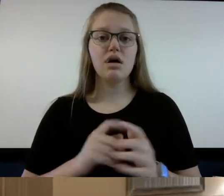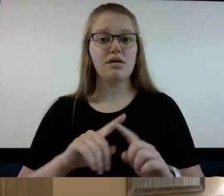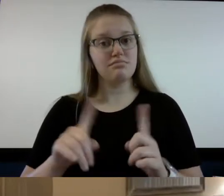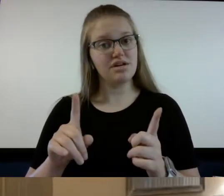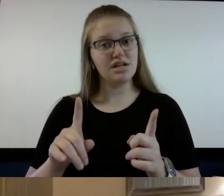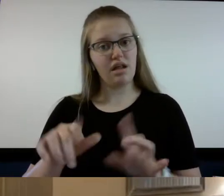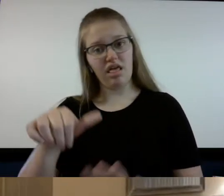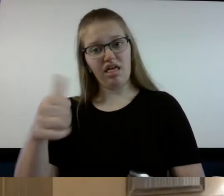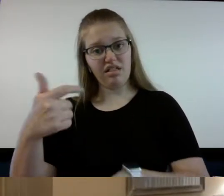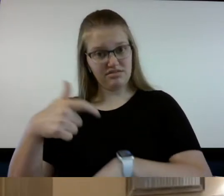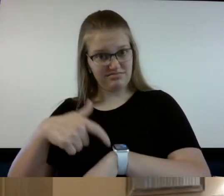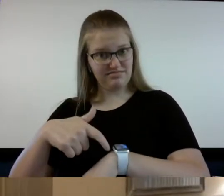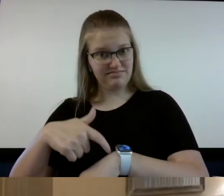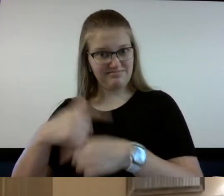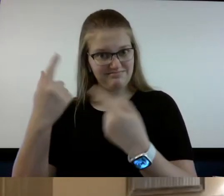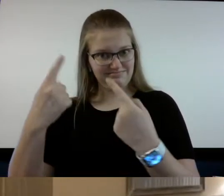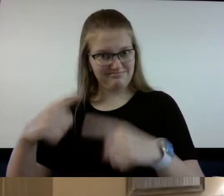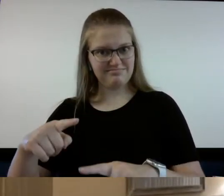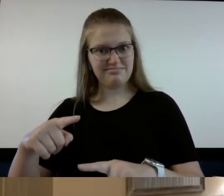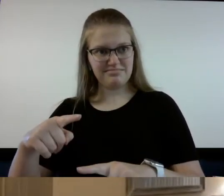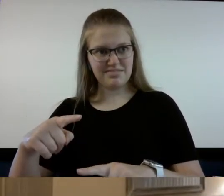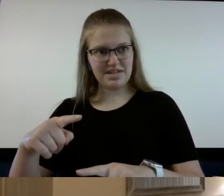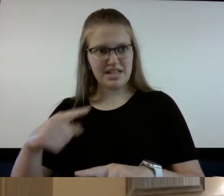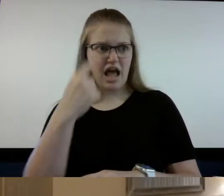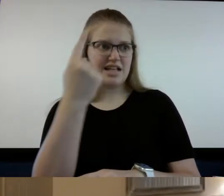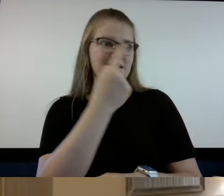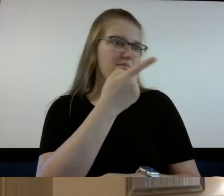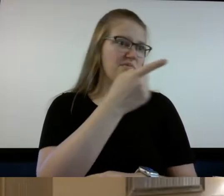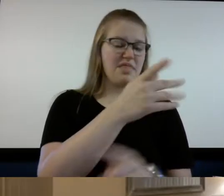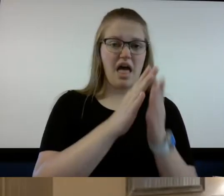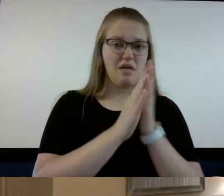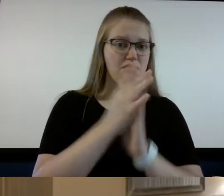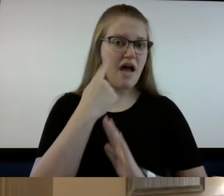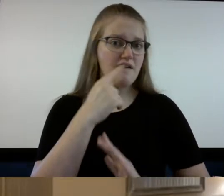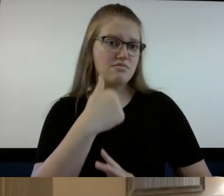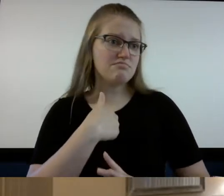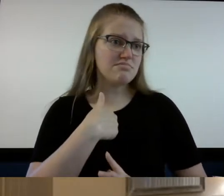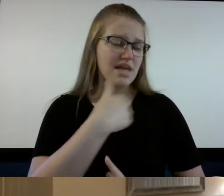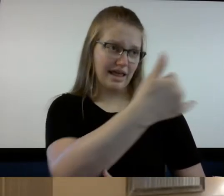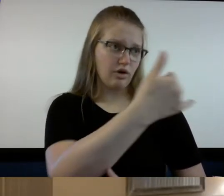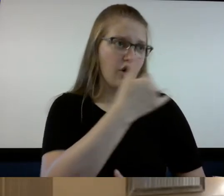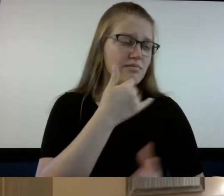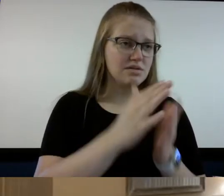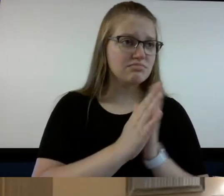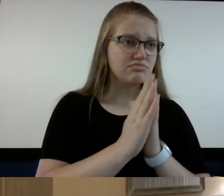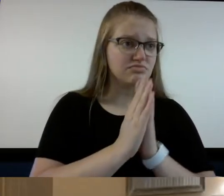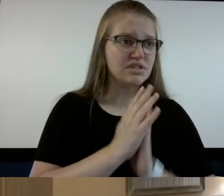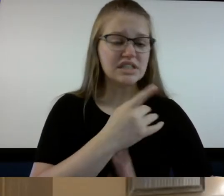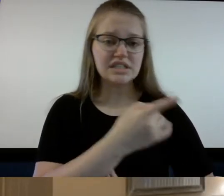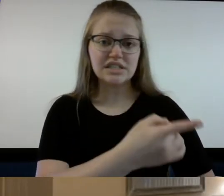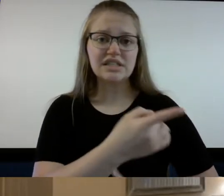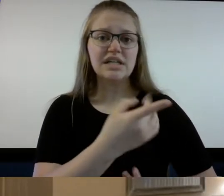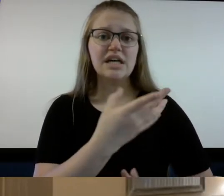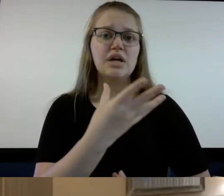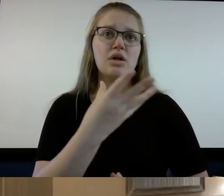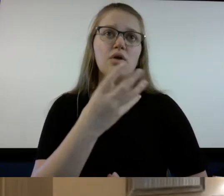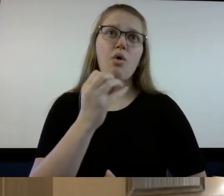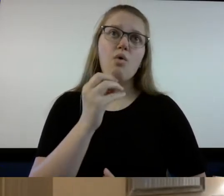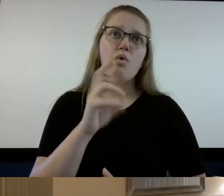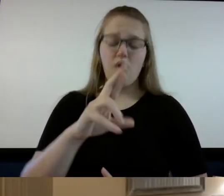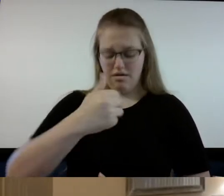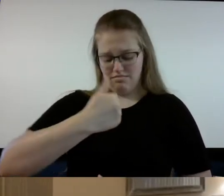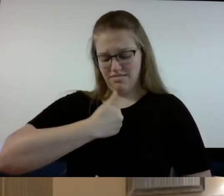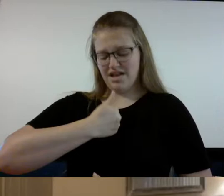times that either somebody was praying for me on the phone or I was crying out